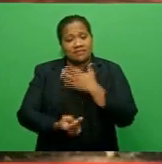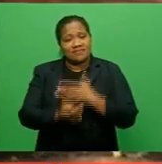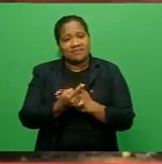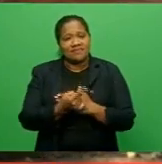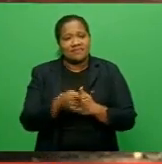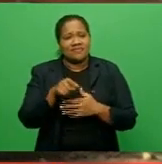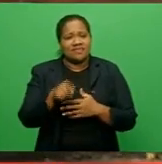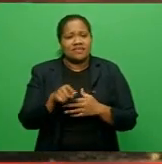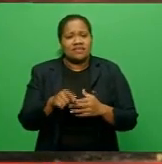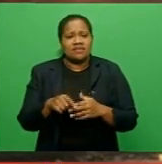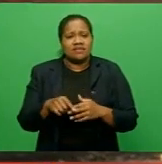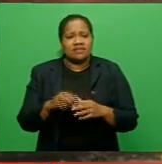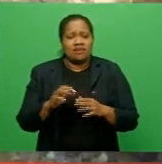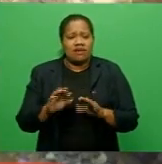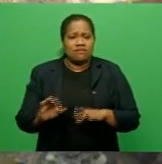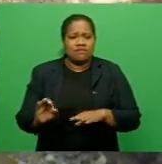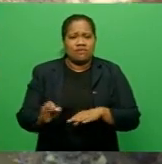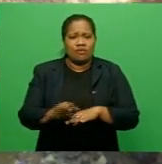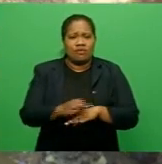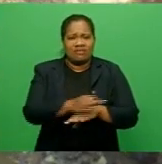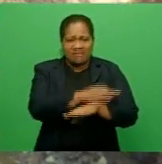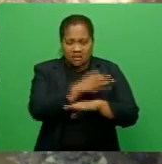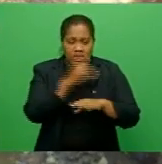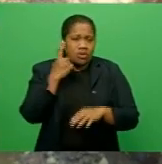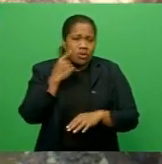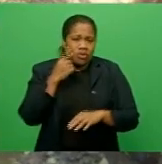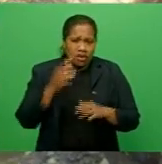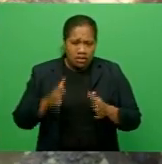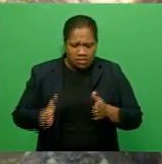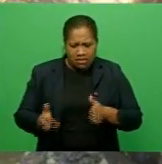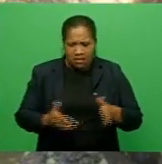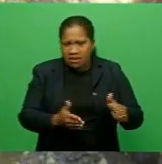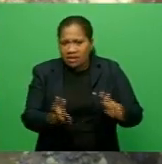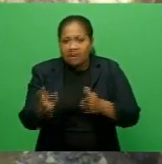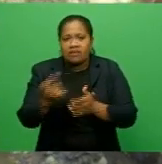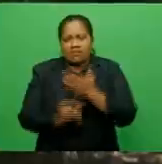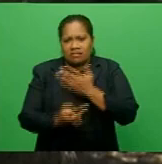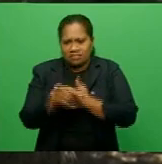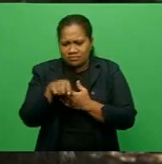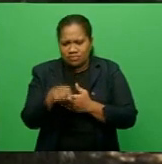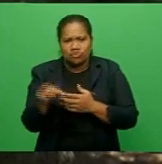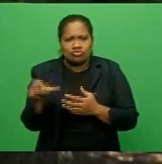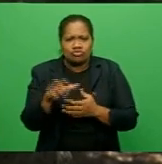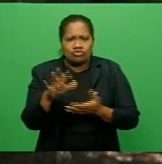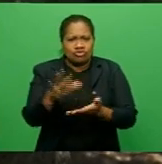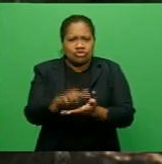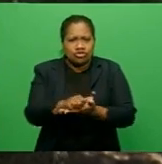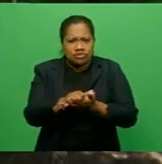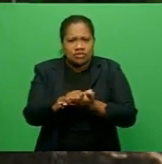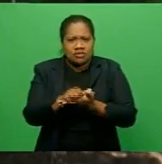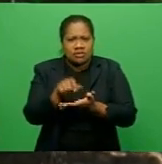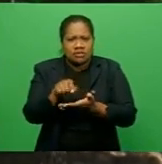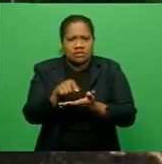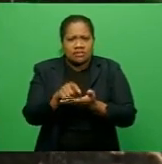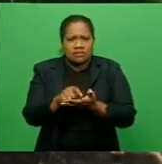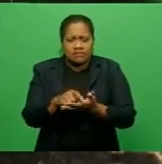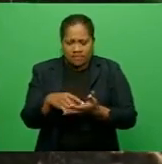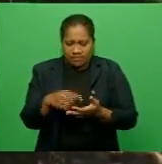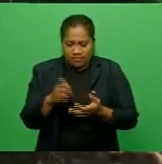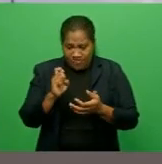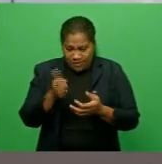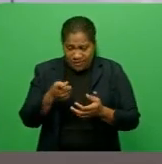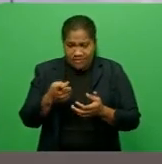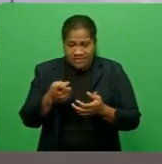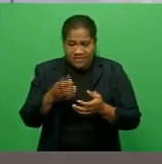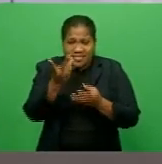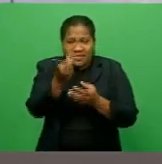floating boom positioned in a waterway that is designed to trap highly boned and visible pollutants such as plastic